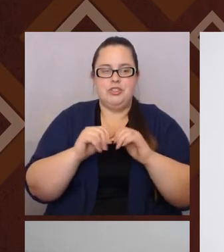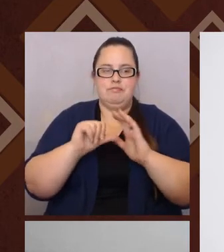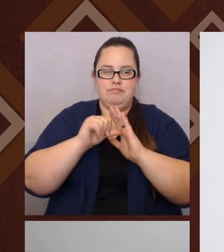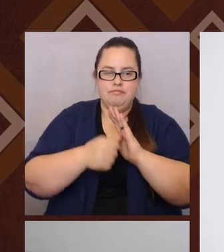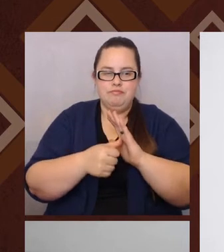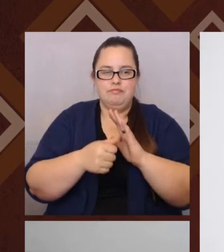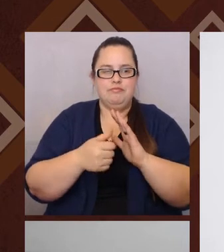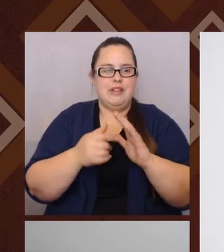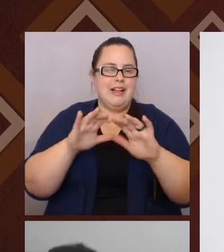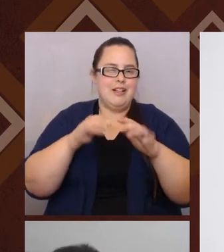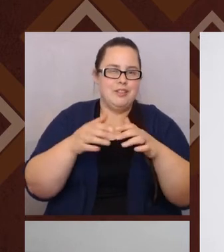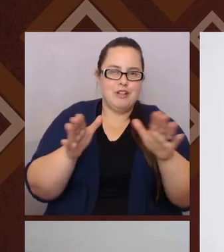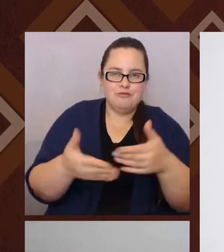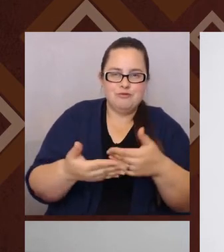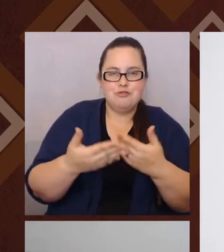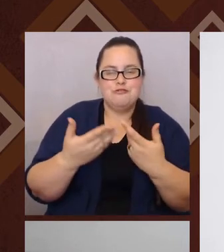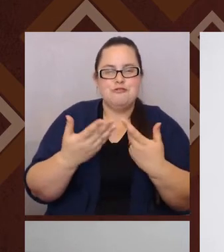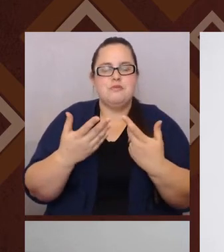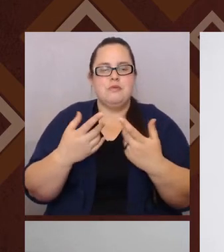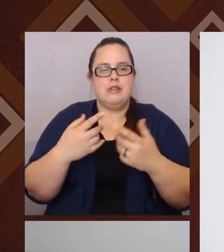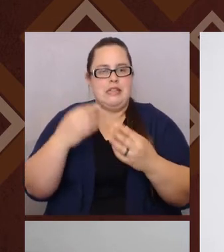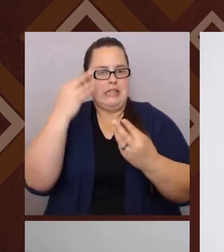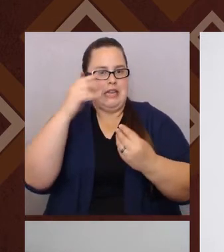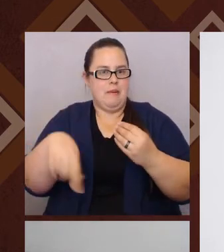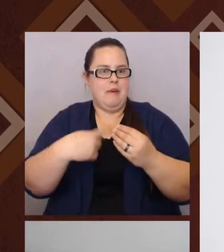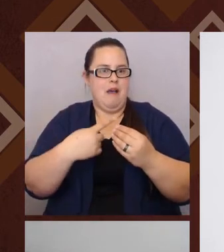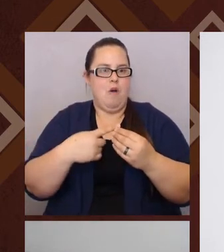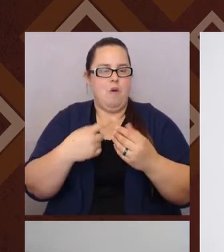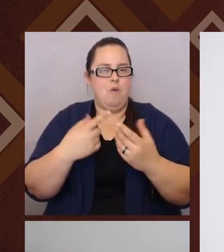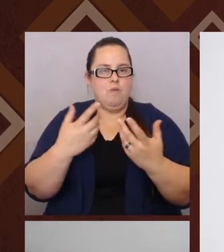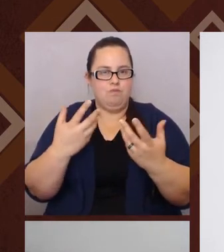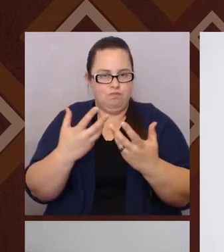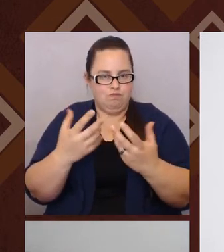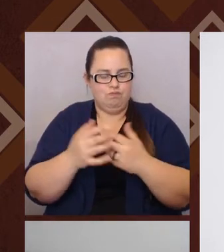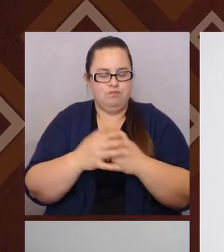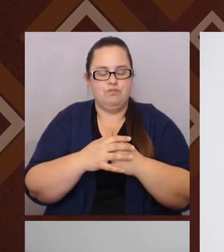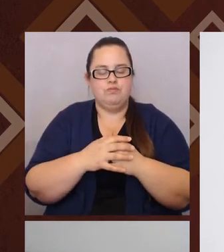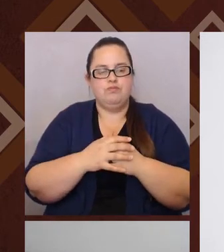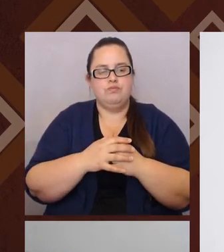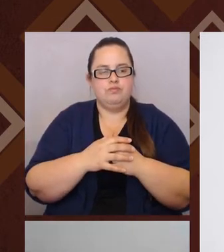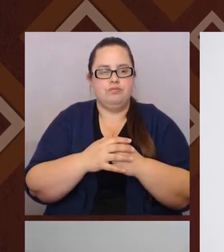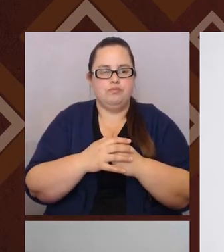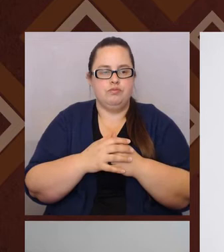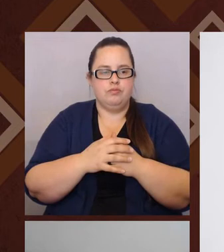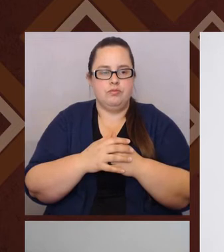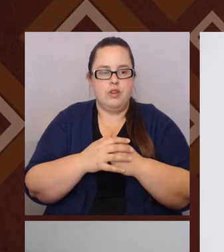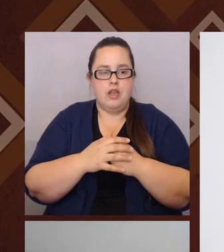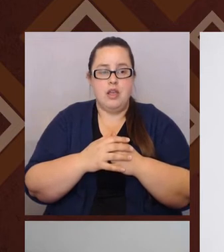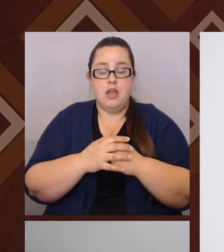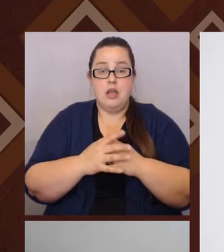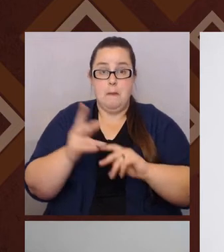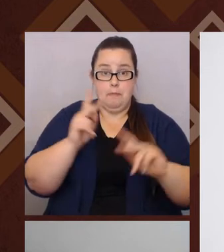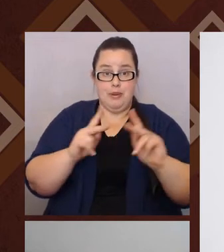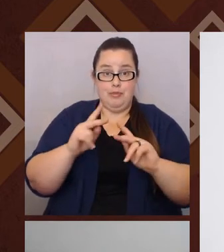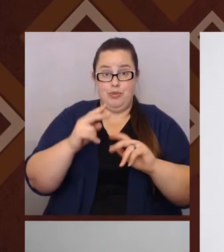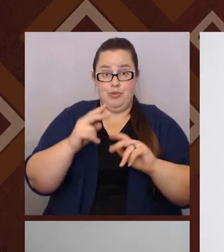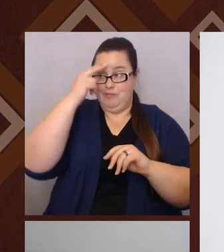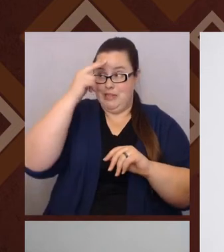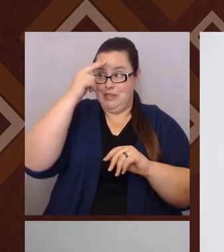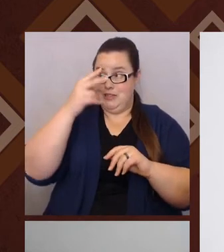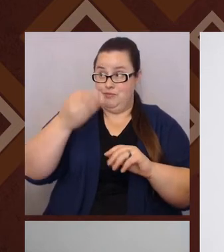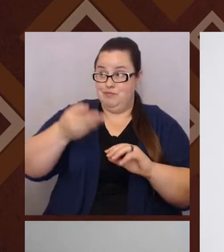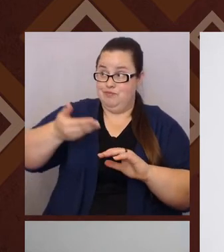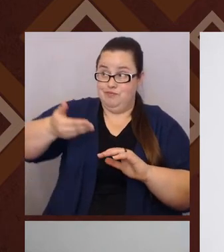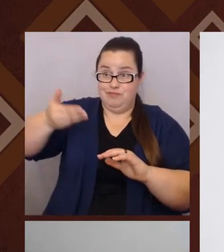a classroom setting, thinking about the fact that when people of Mexican ancestry in the United